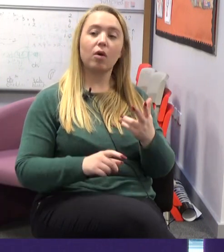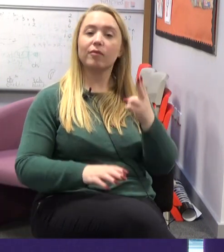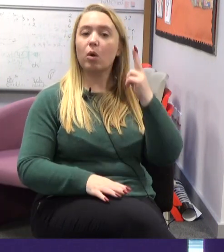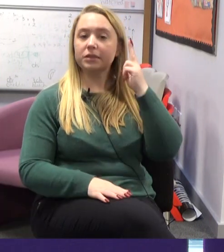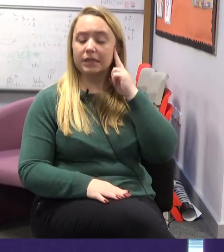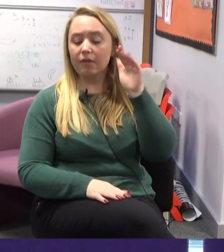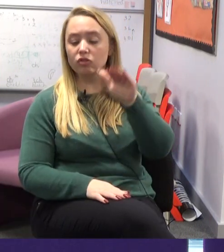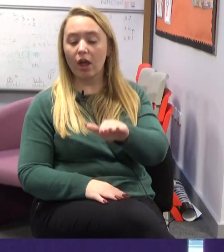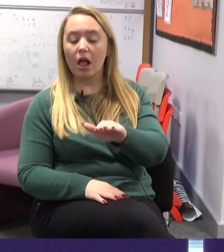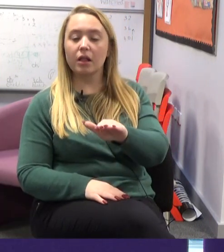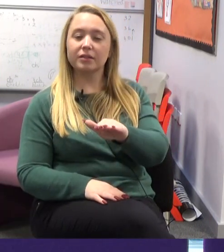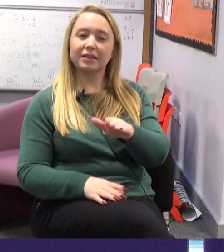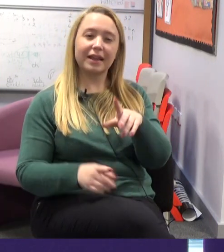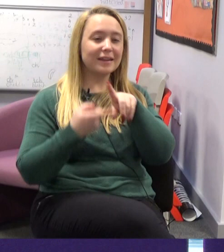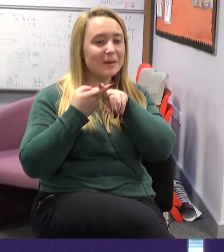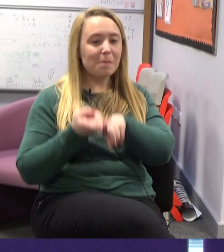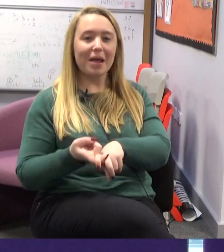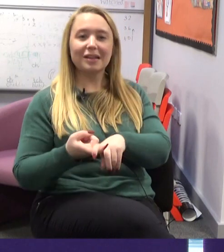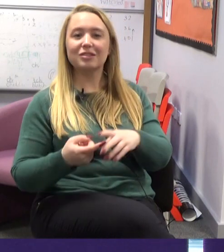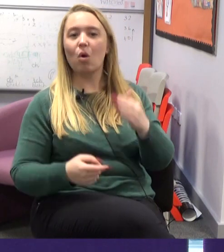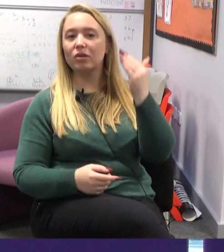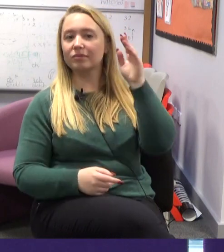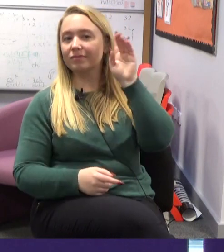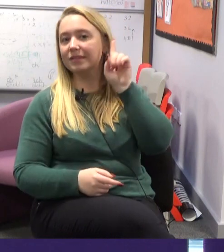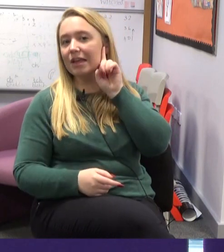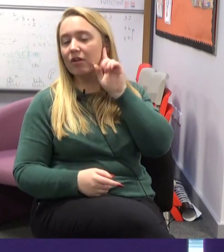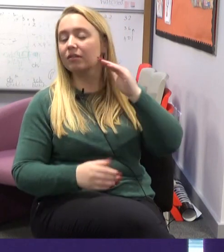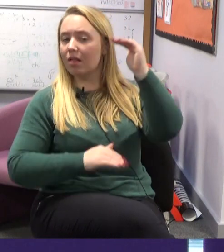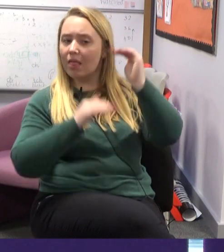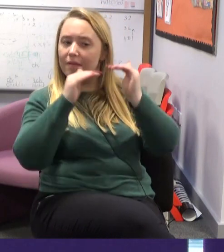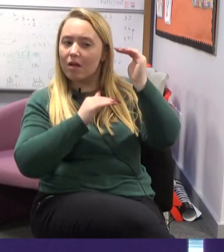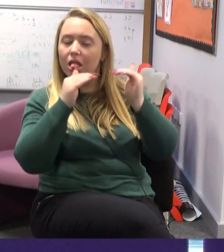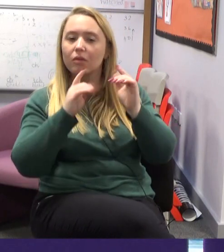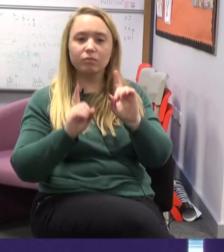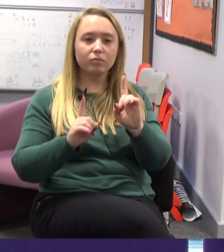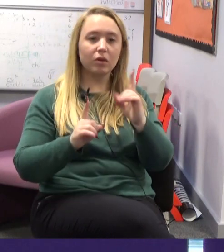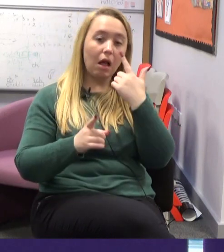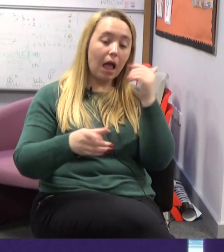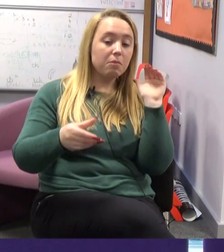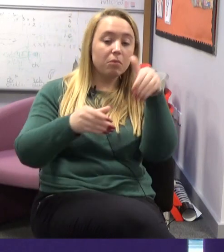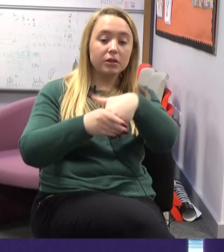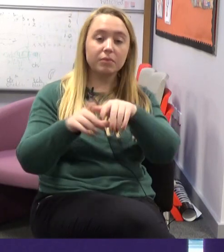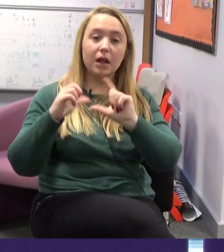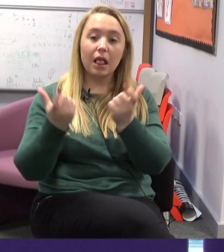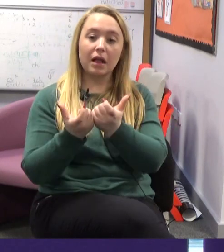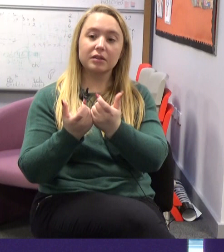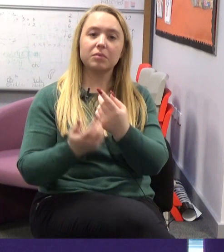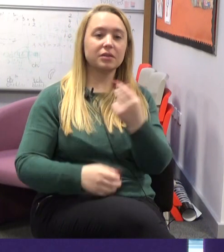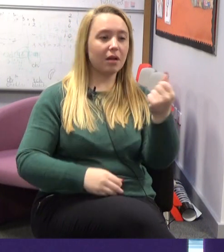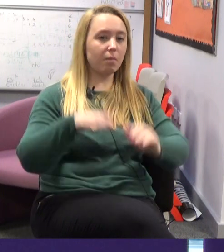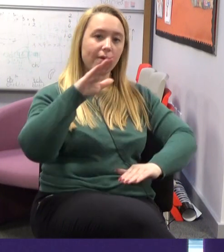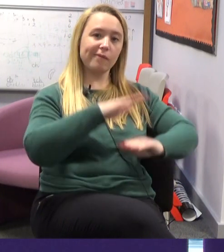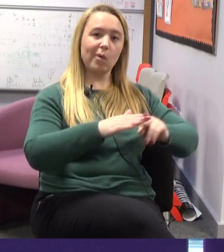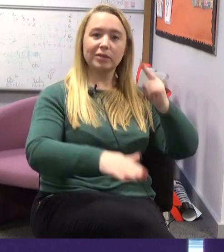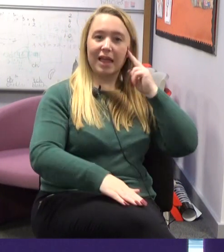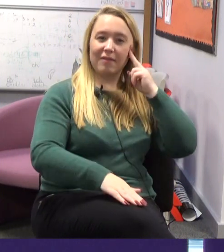Depending on the level of hearing that our deaf children have, some of them will participate in that within the class. For